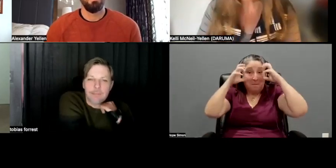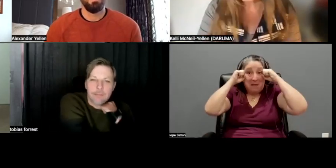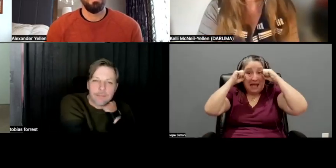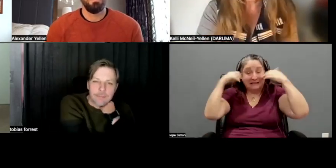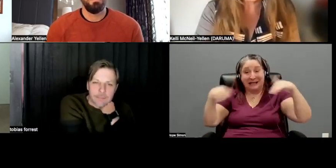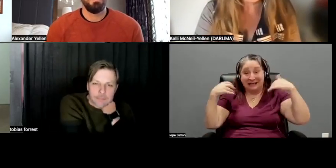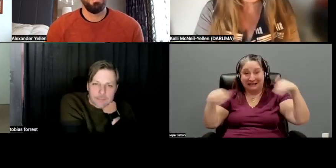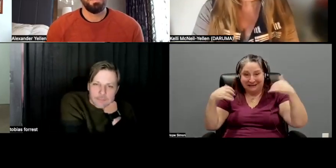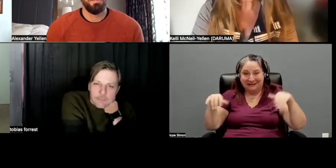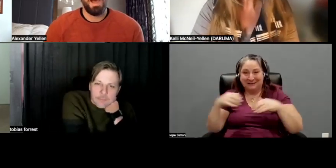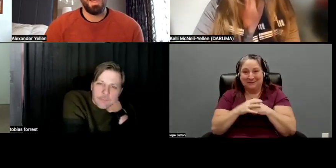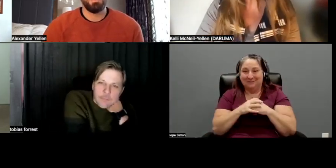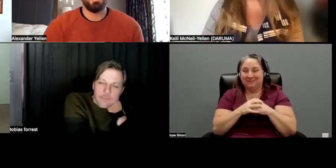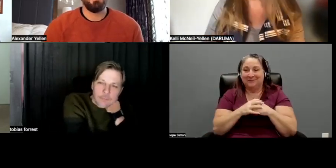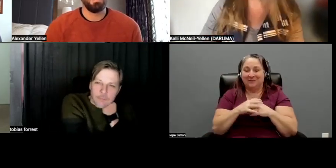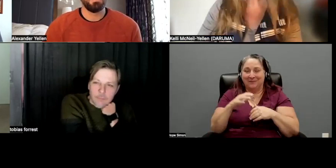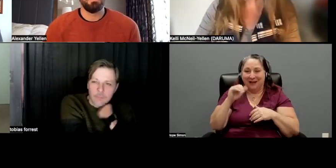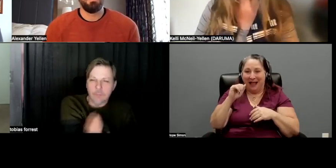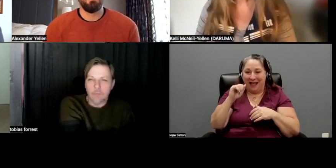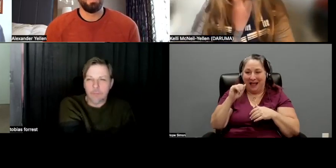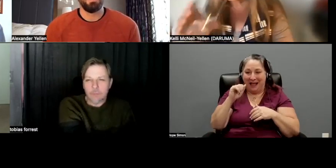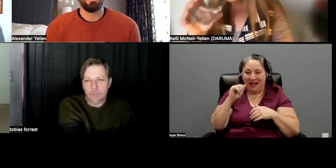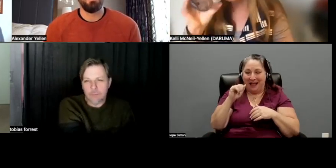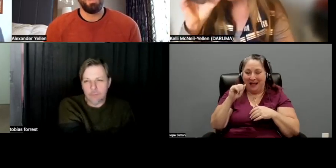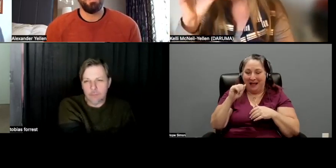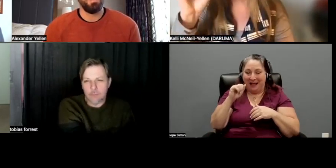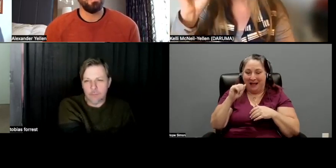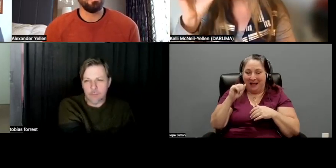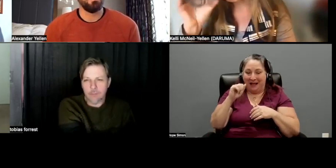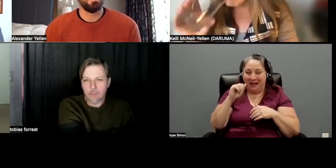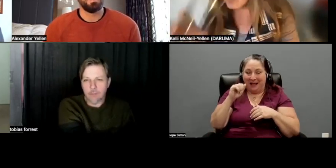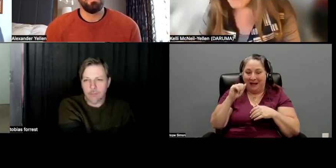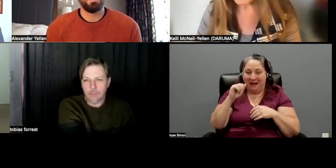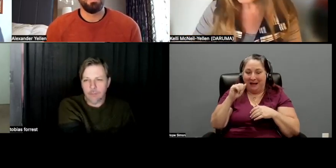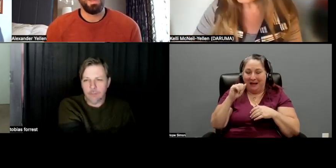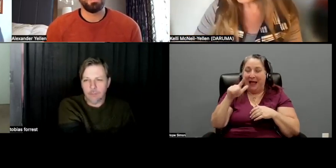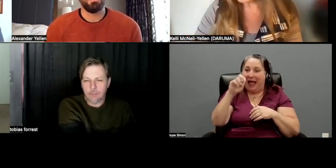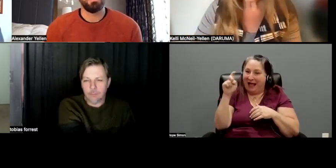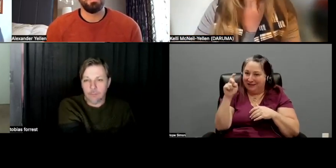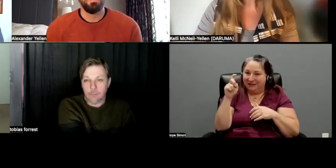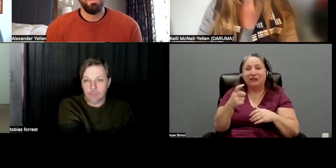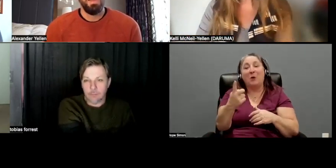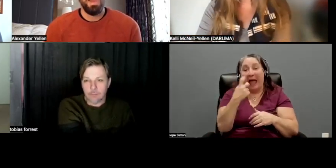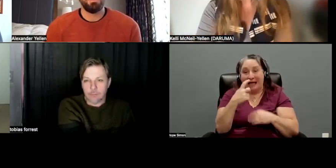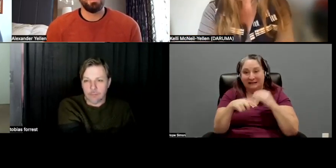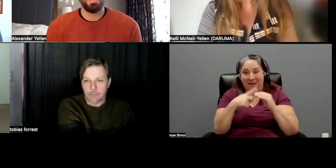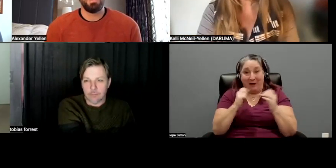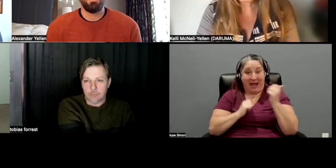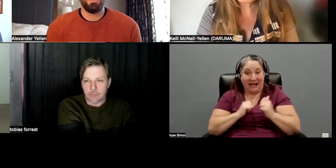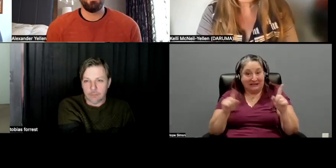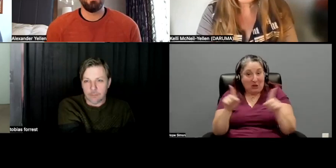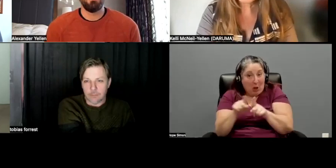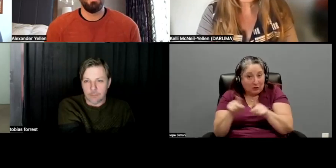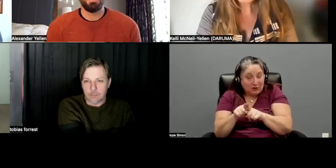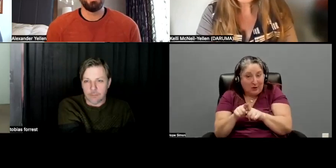Let me, let me also add just because bringing this sort of, you addressed the question about acting also, and just thinking